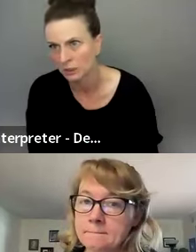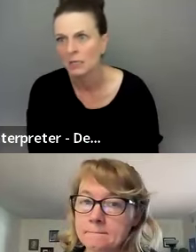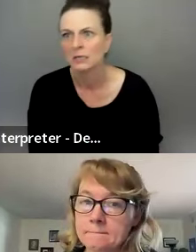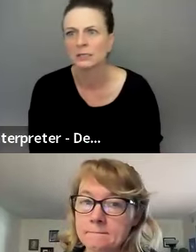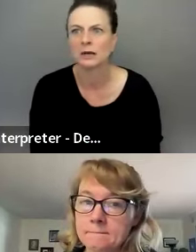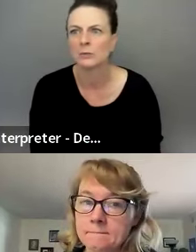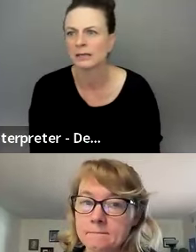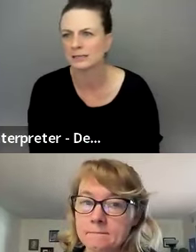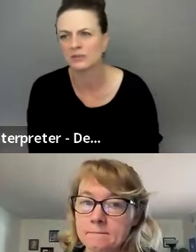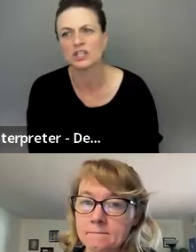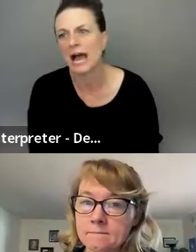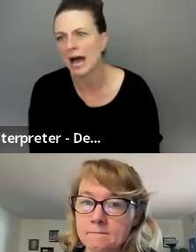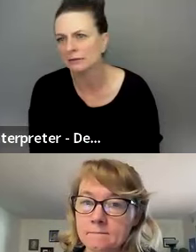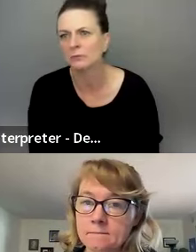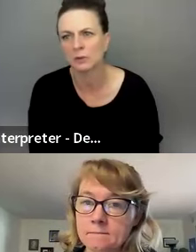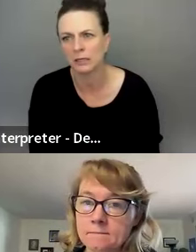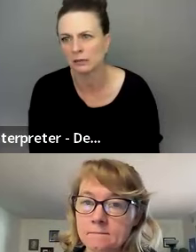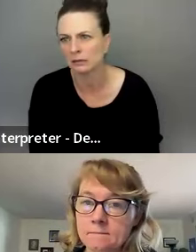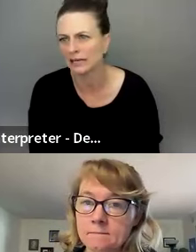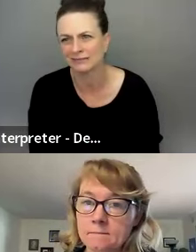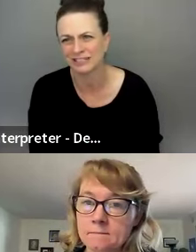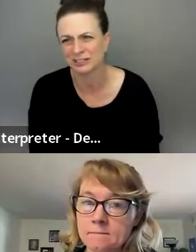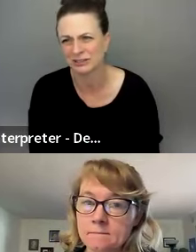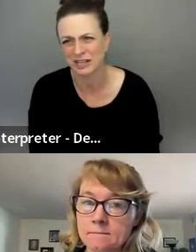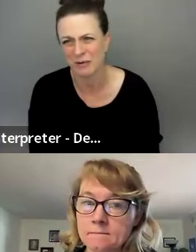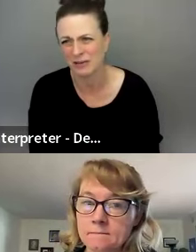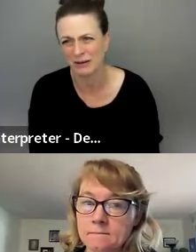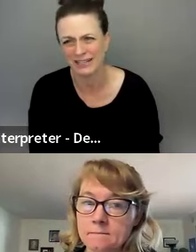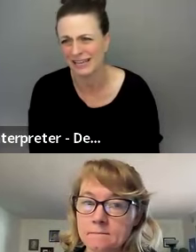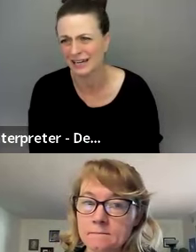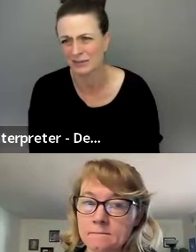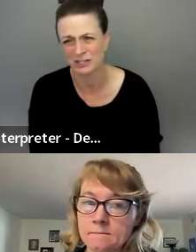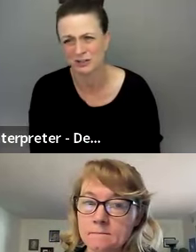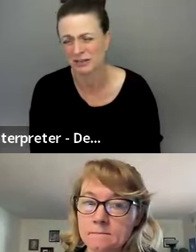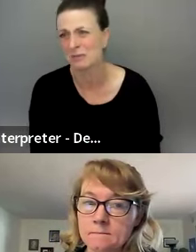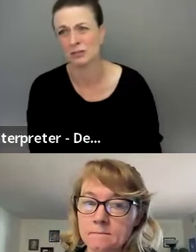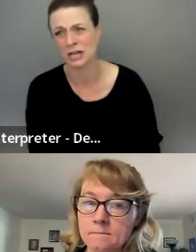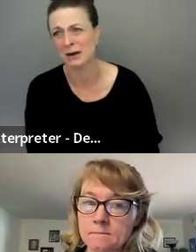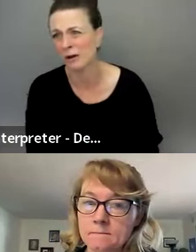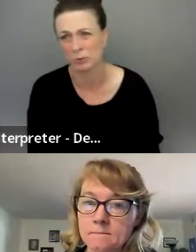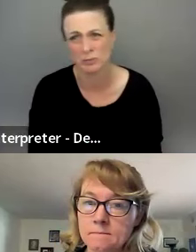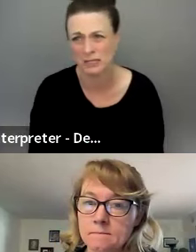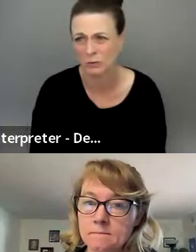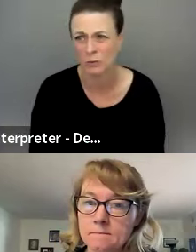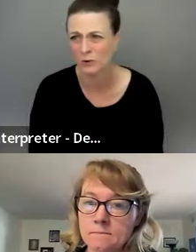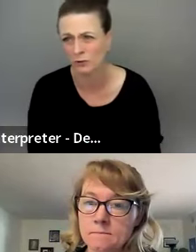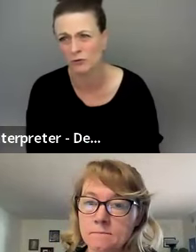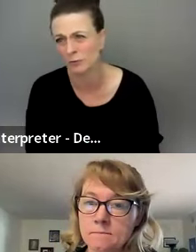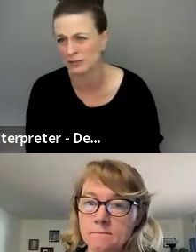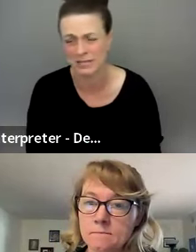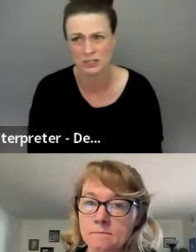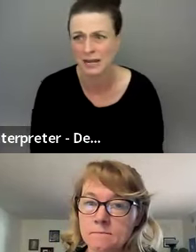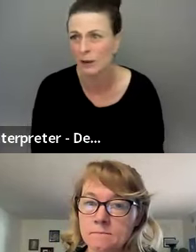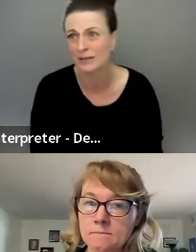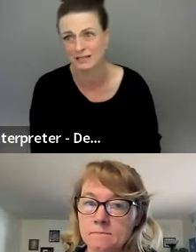possible, you know, because the chat will be, I'm not sure the chat will be great. And I'm not sure keeping the chat on will be wonderful